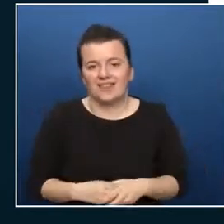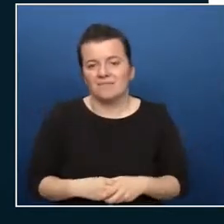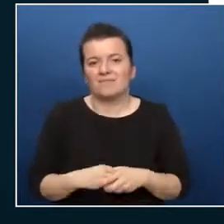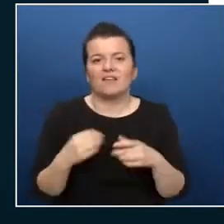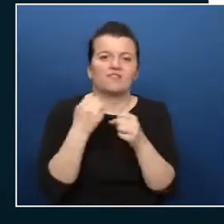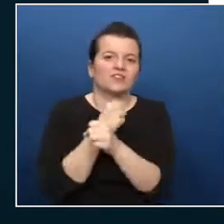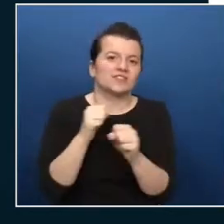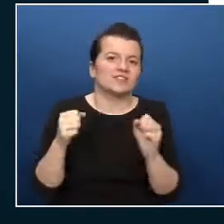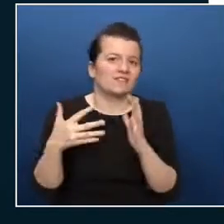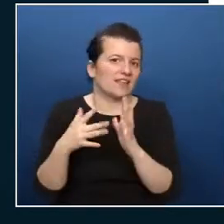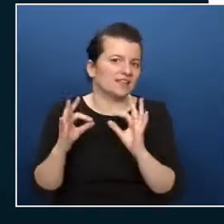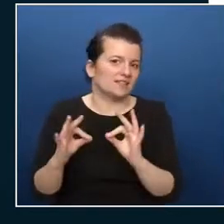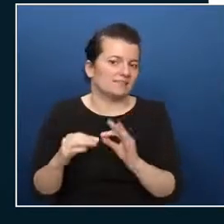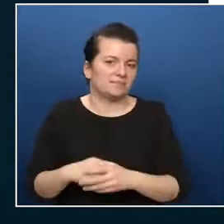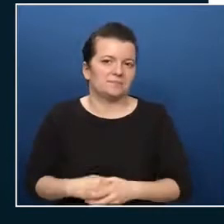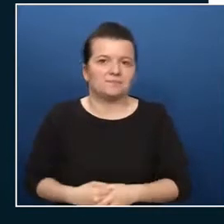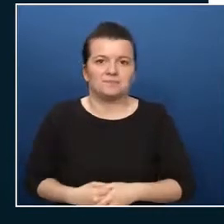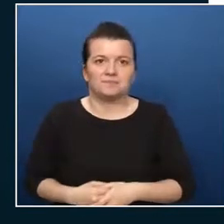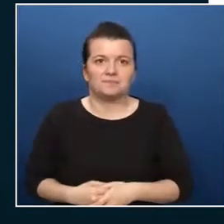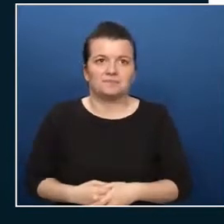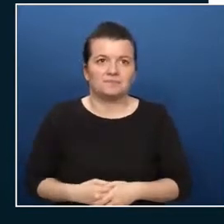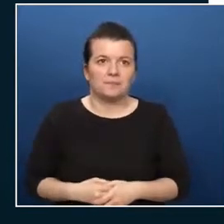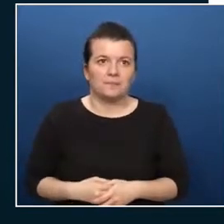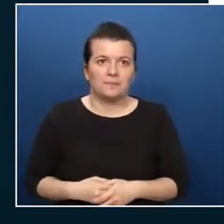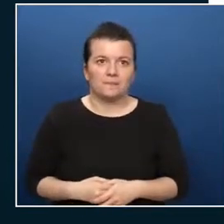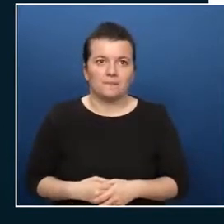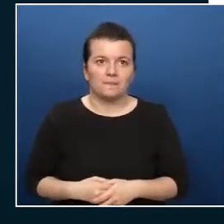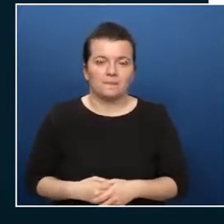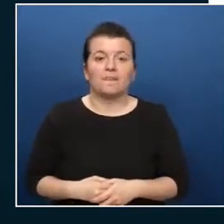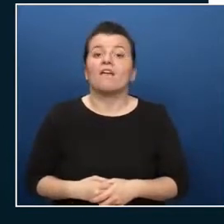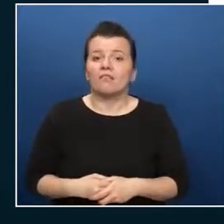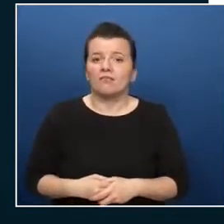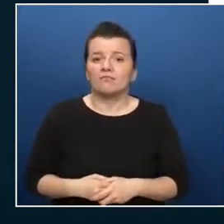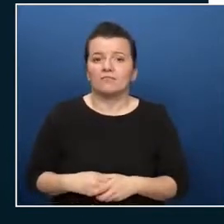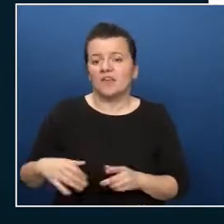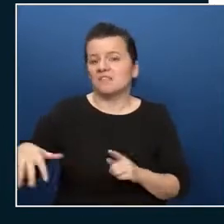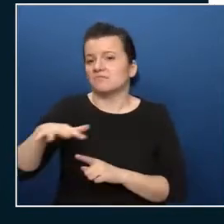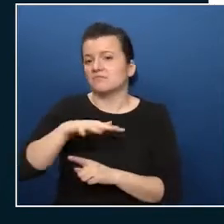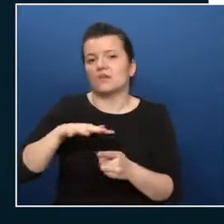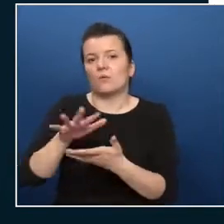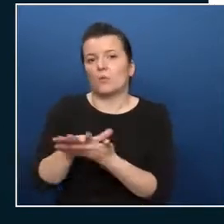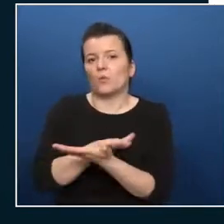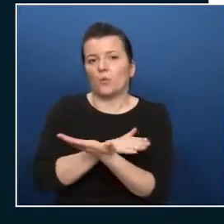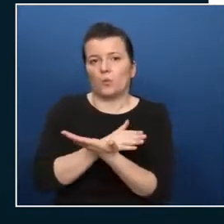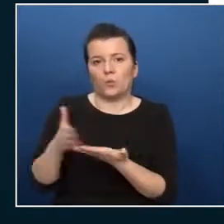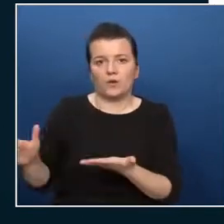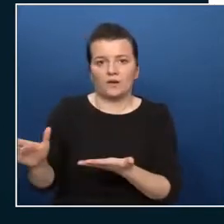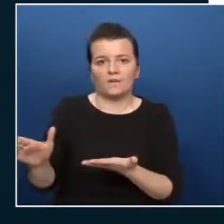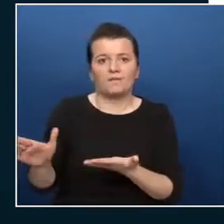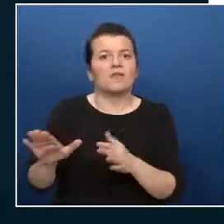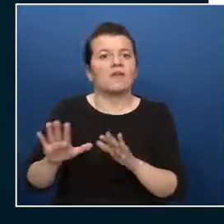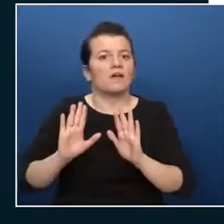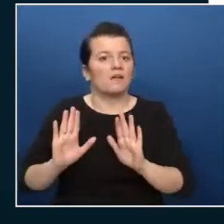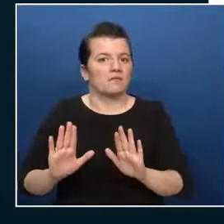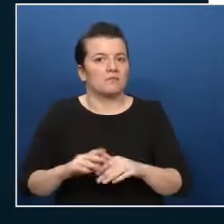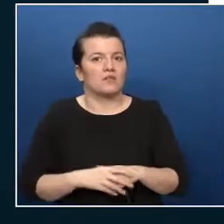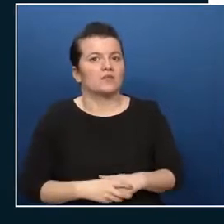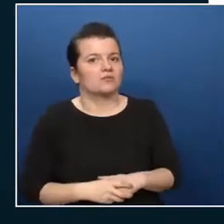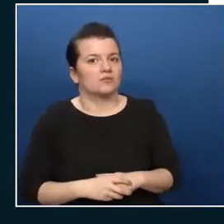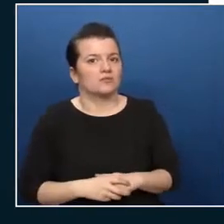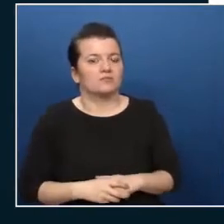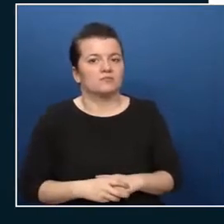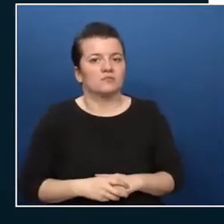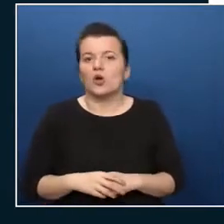then you just remove or destroy the environment so and then at that point you don't have any costs for your test environment anymore